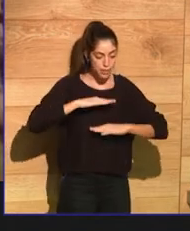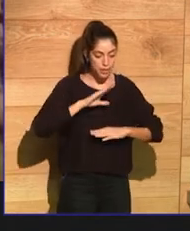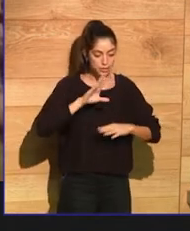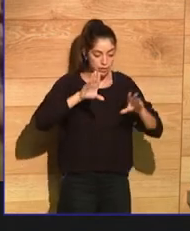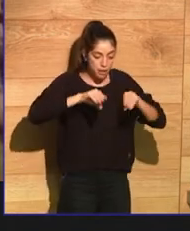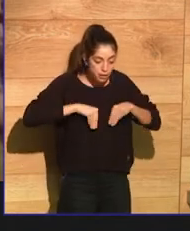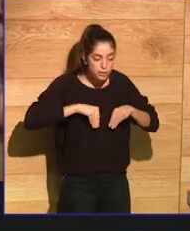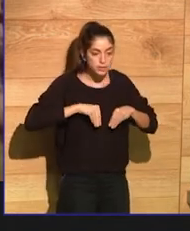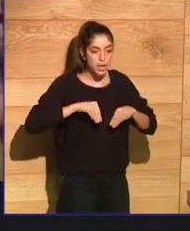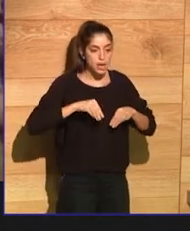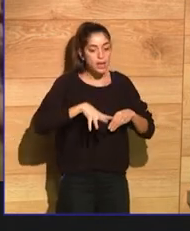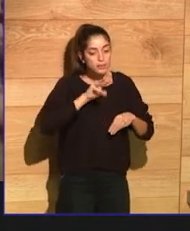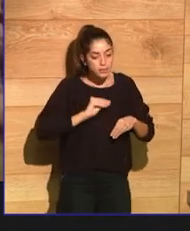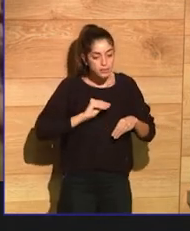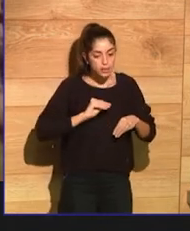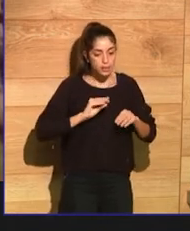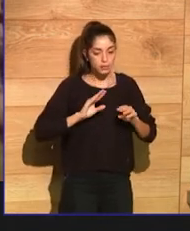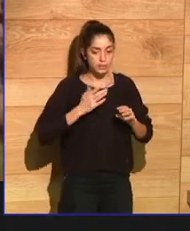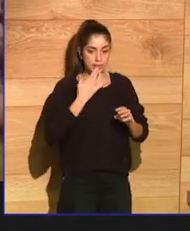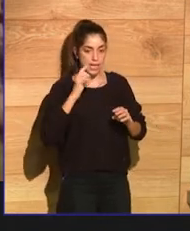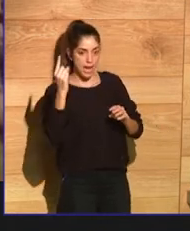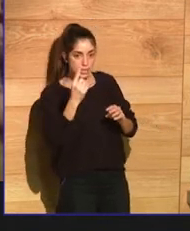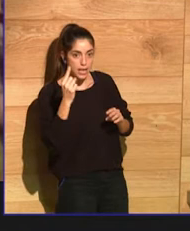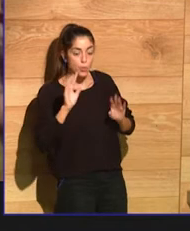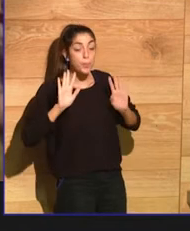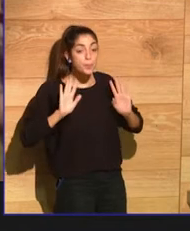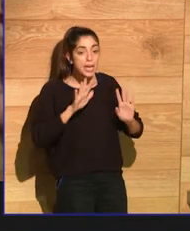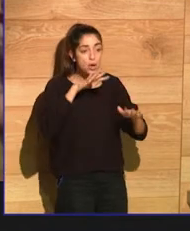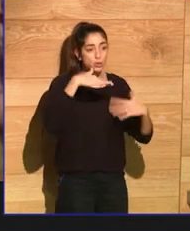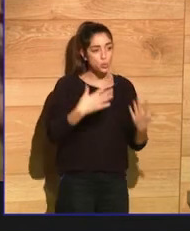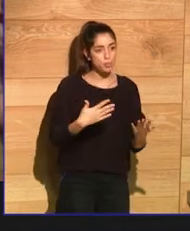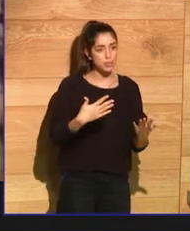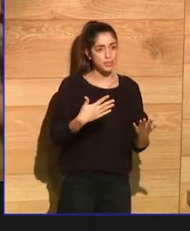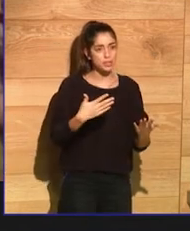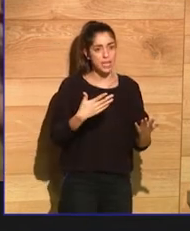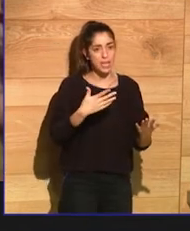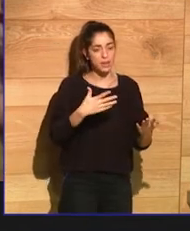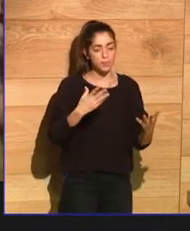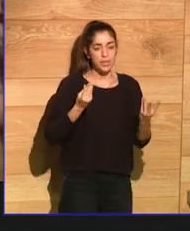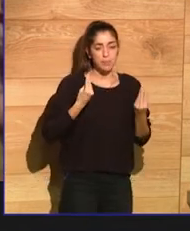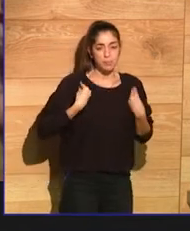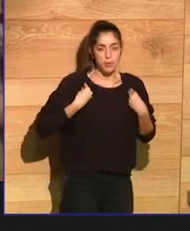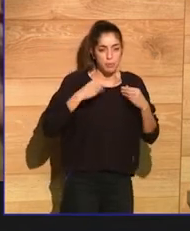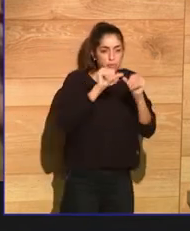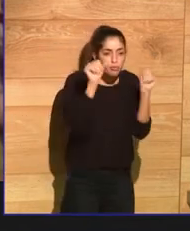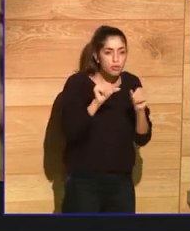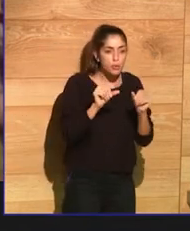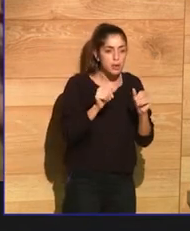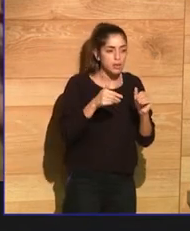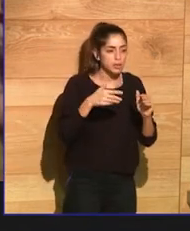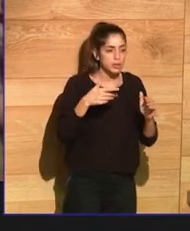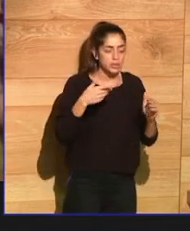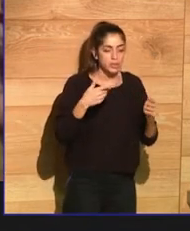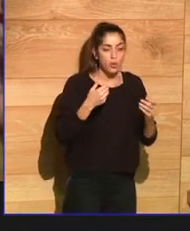we live so densely that we don't have those kind of outlier places to send people to.